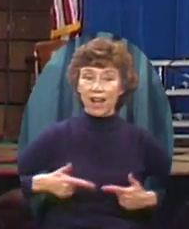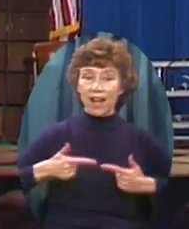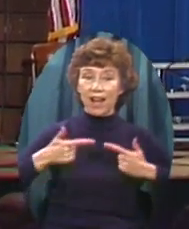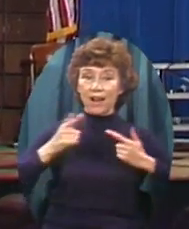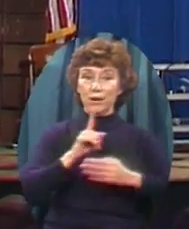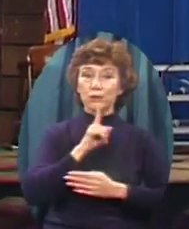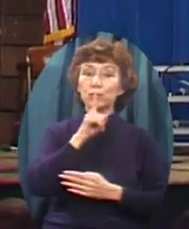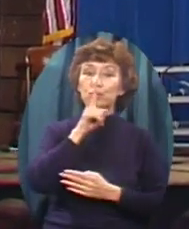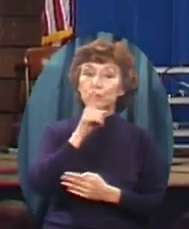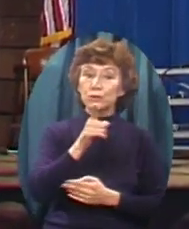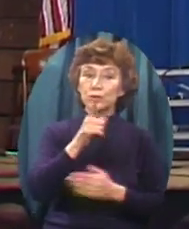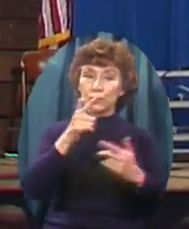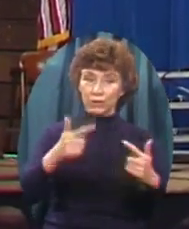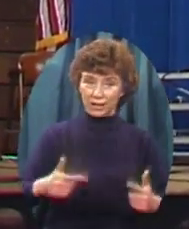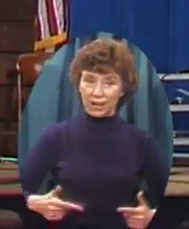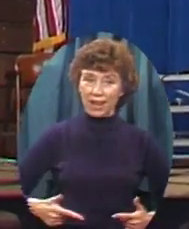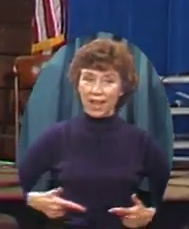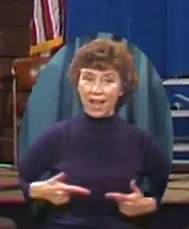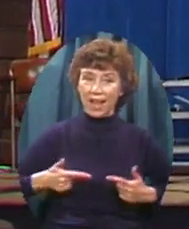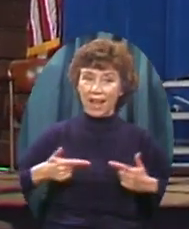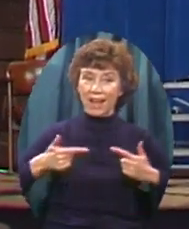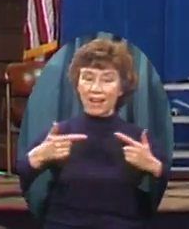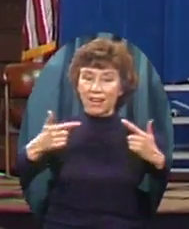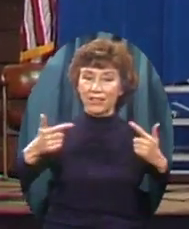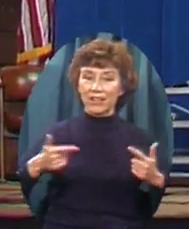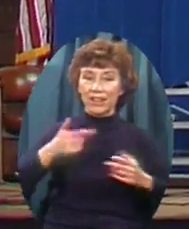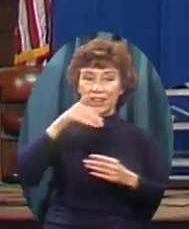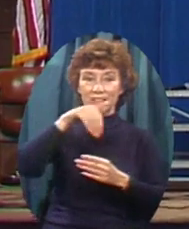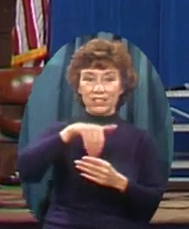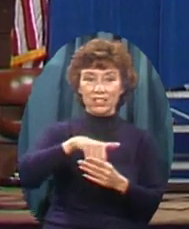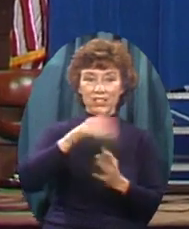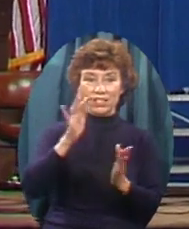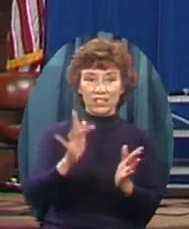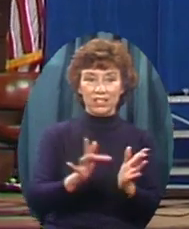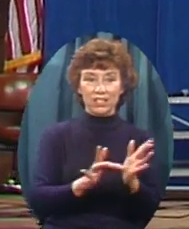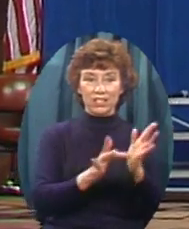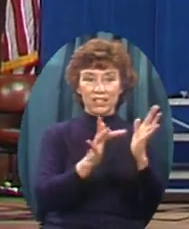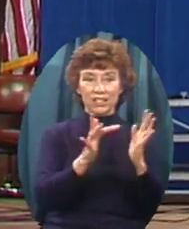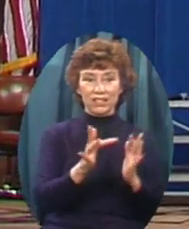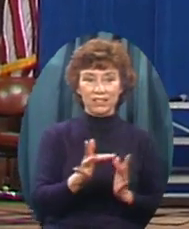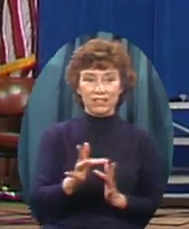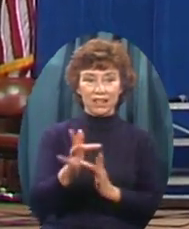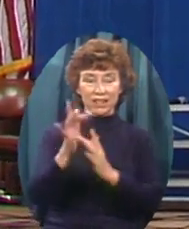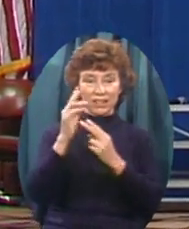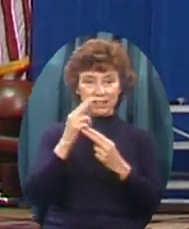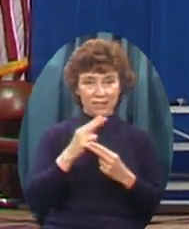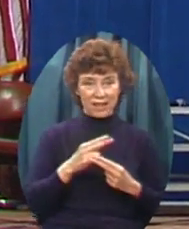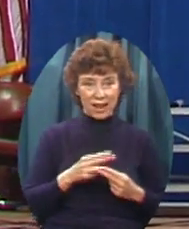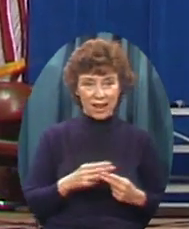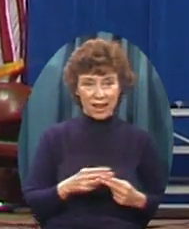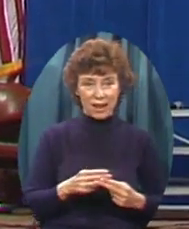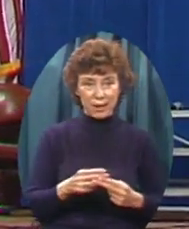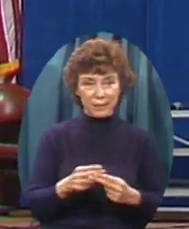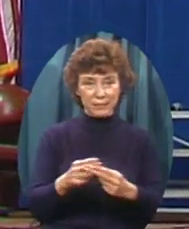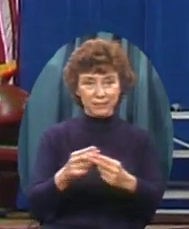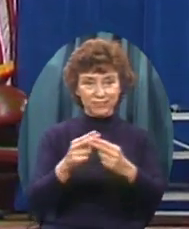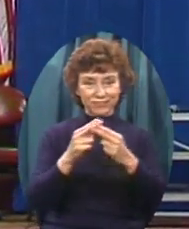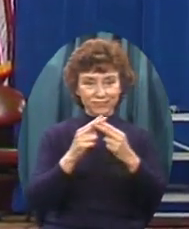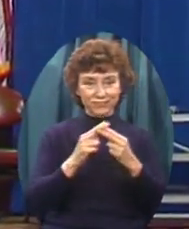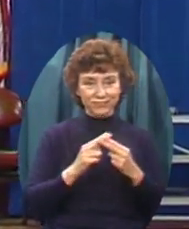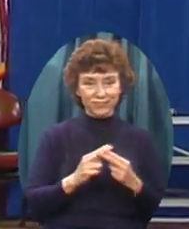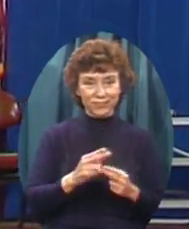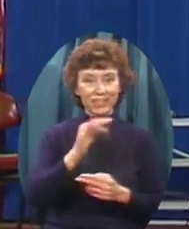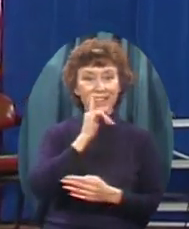Real life In Jesus' name